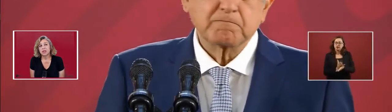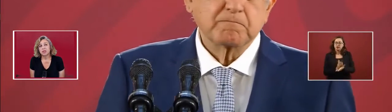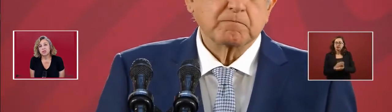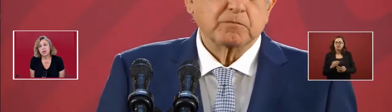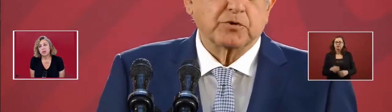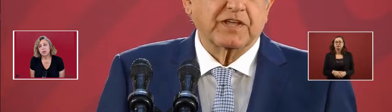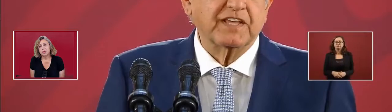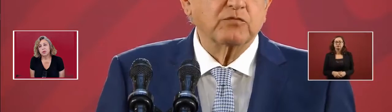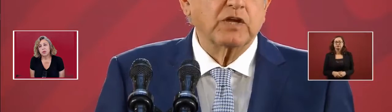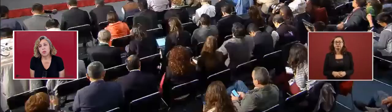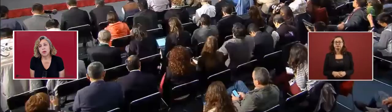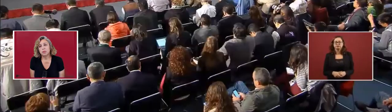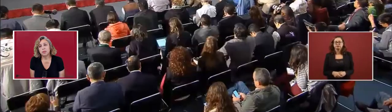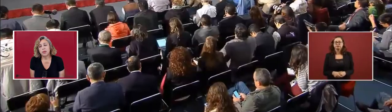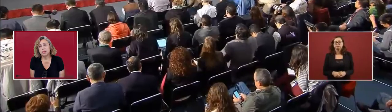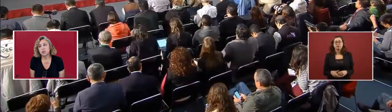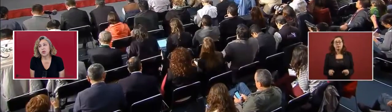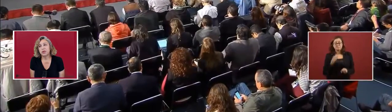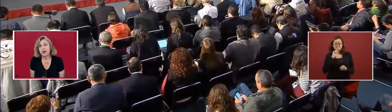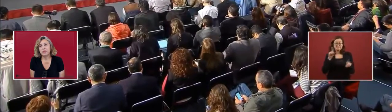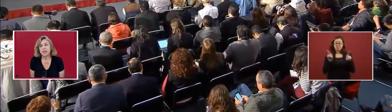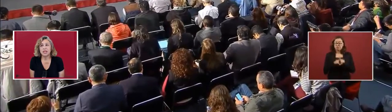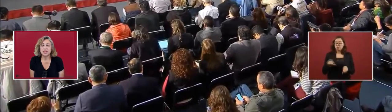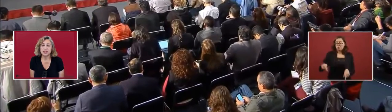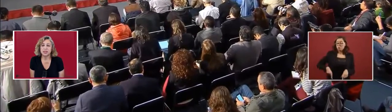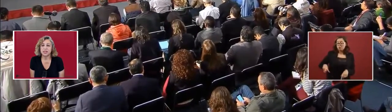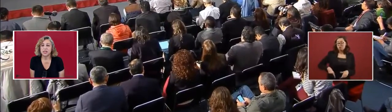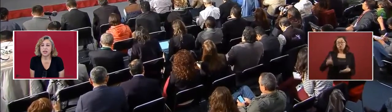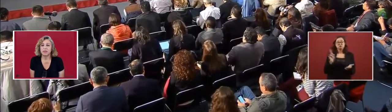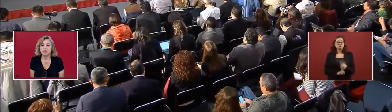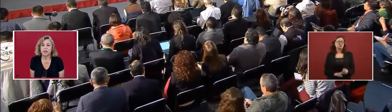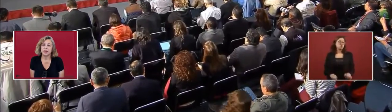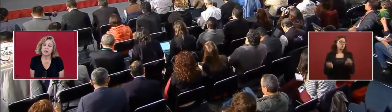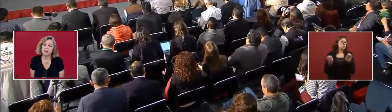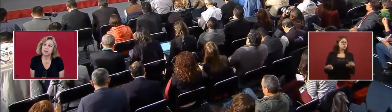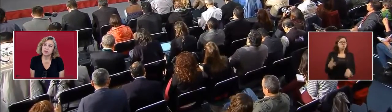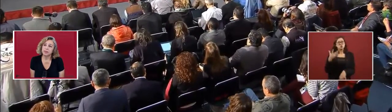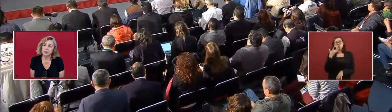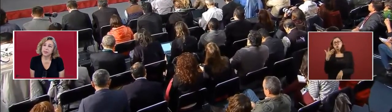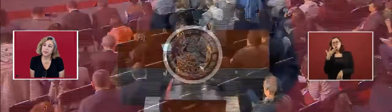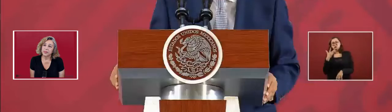So now we're doing well because we don't have any luxuries in the government.